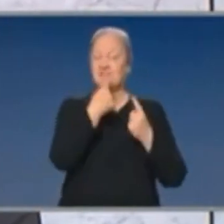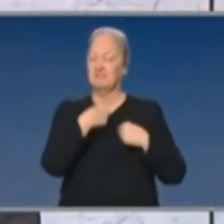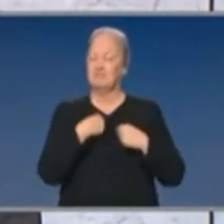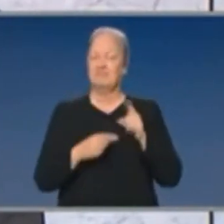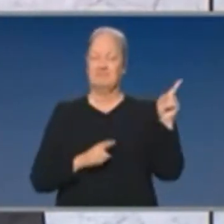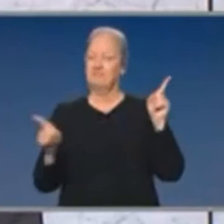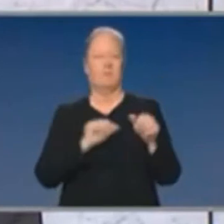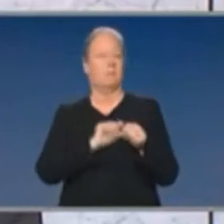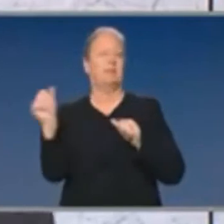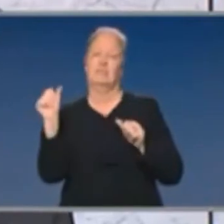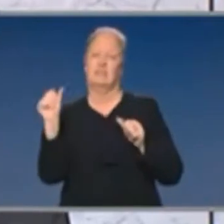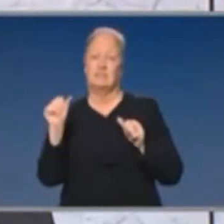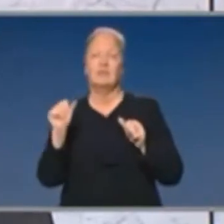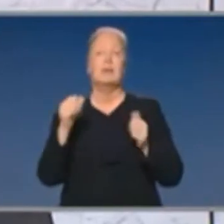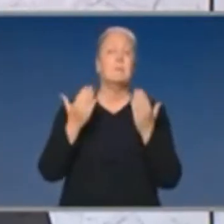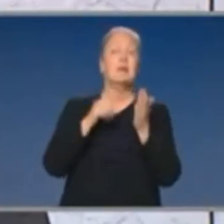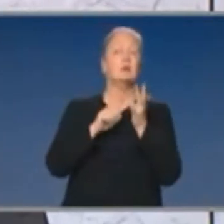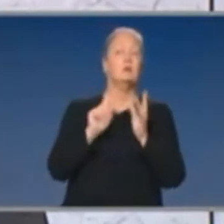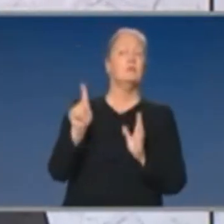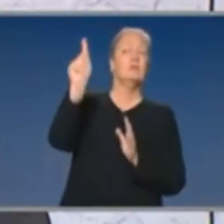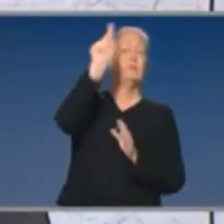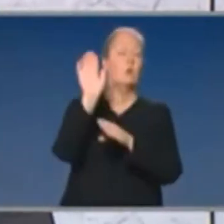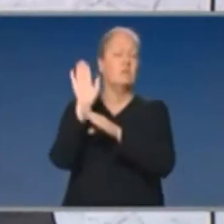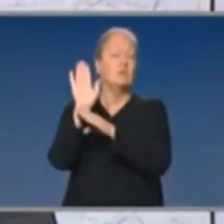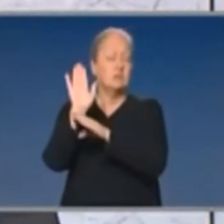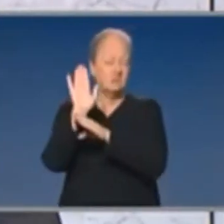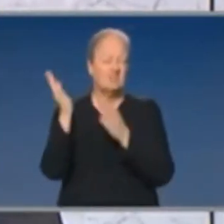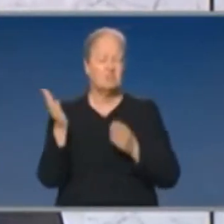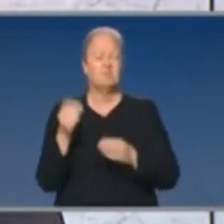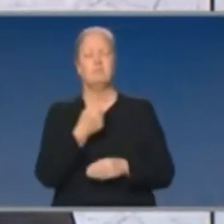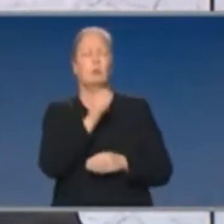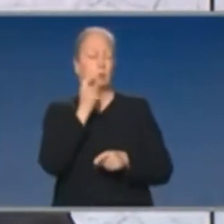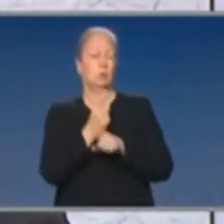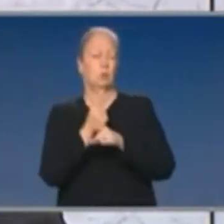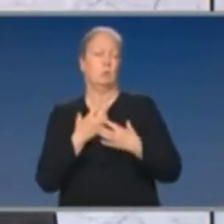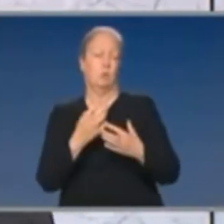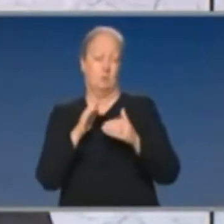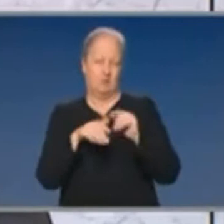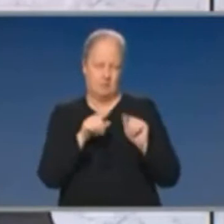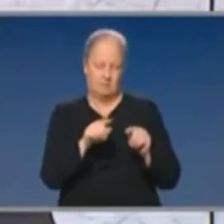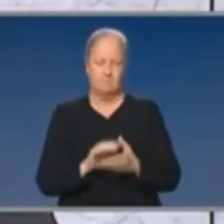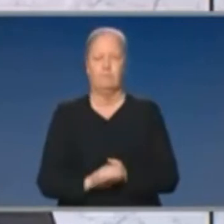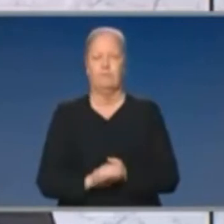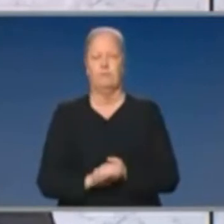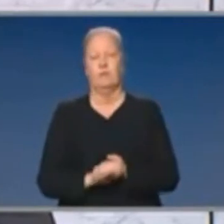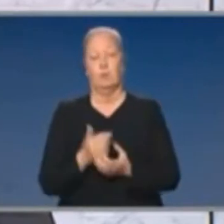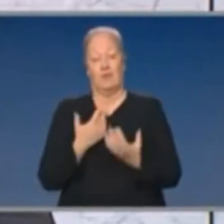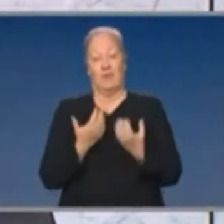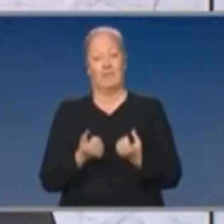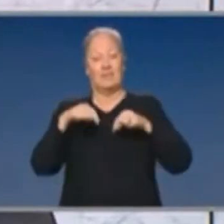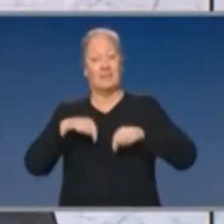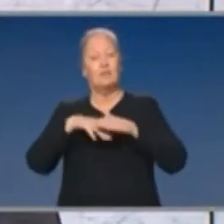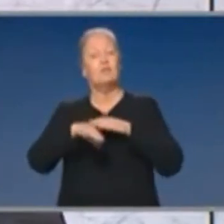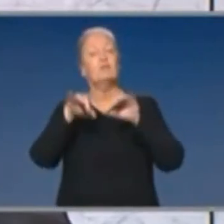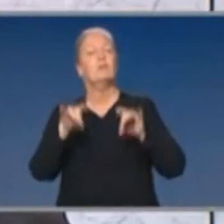that they have brought forward and Professor Murphy can speak to that process. Having a sovereign vaccine strategy is an